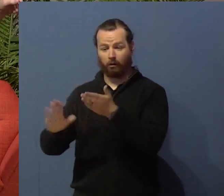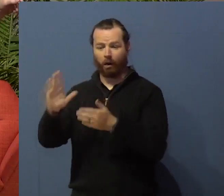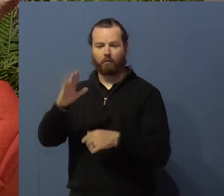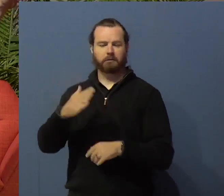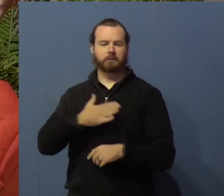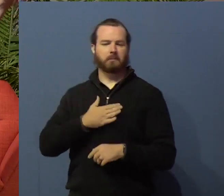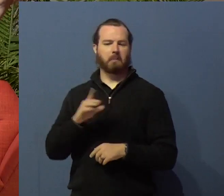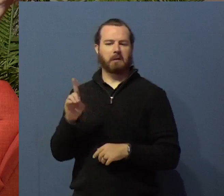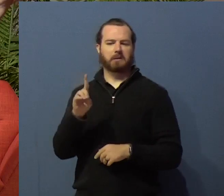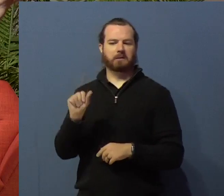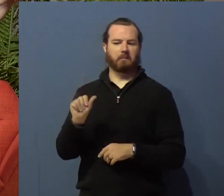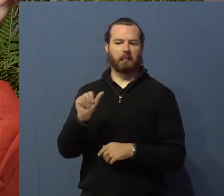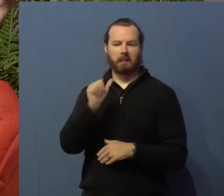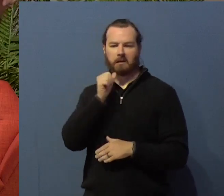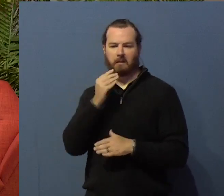out.